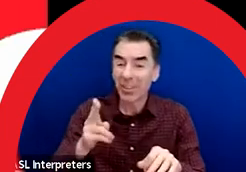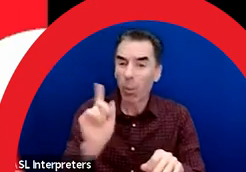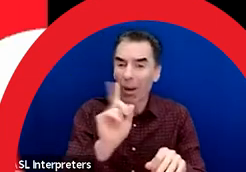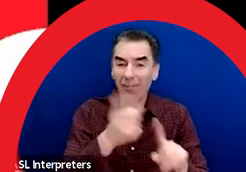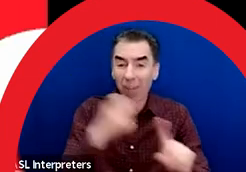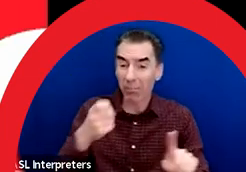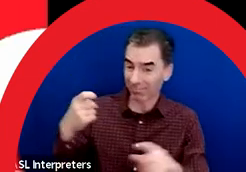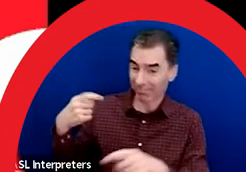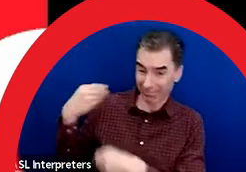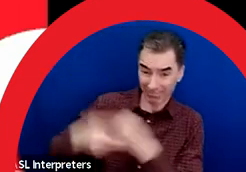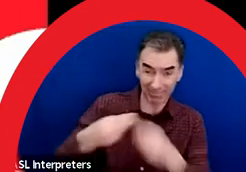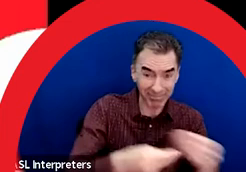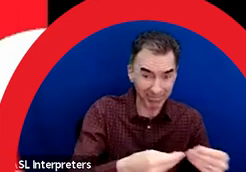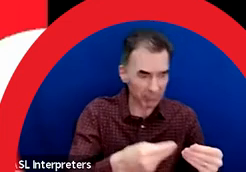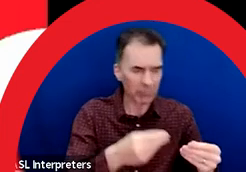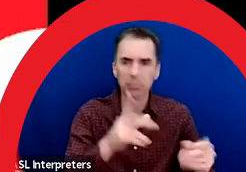represented.